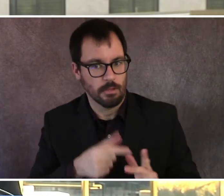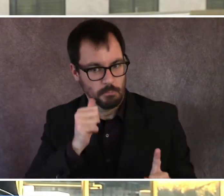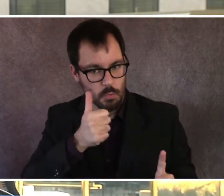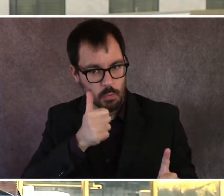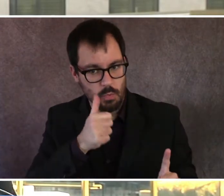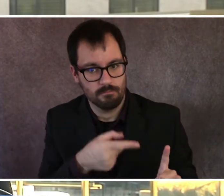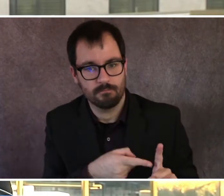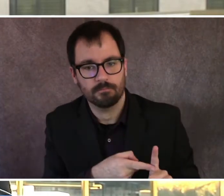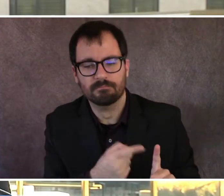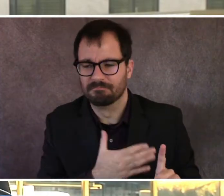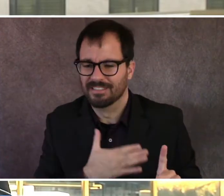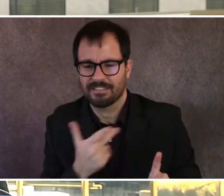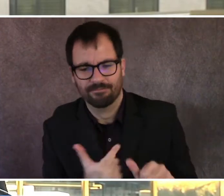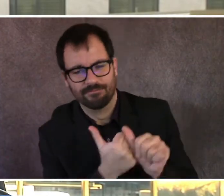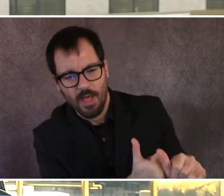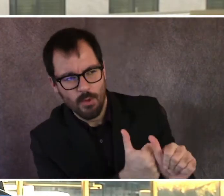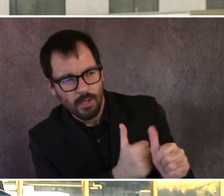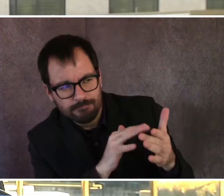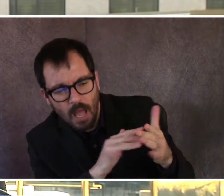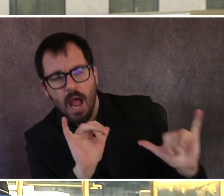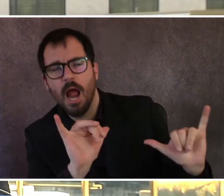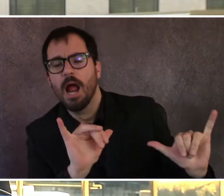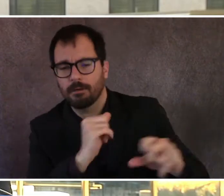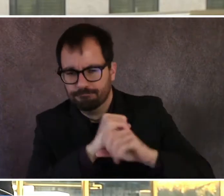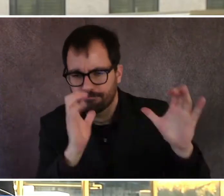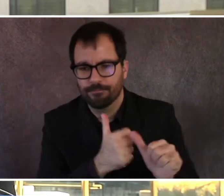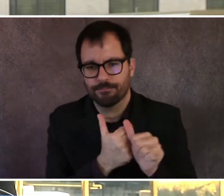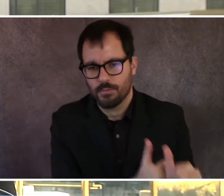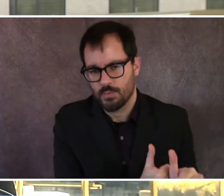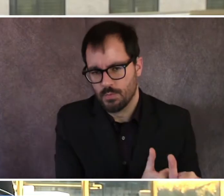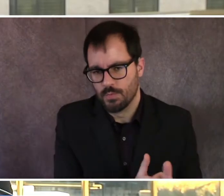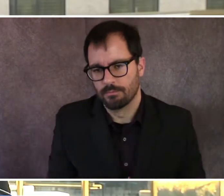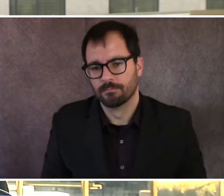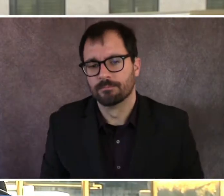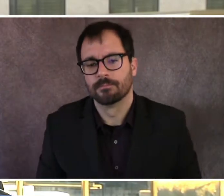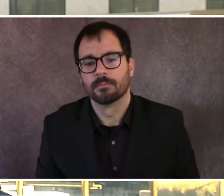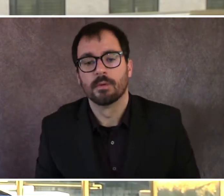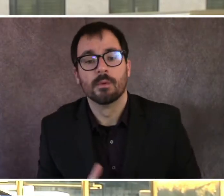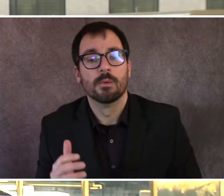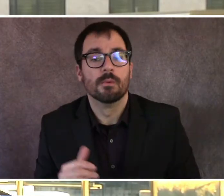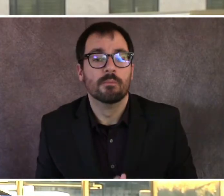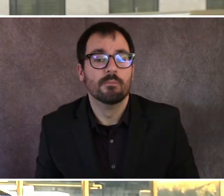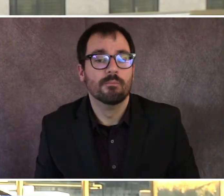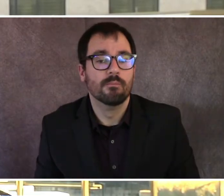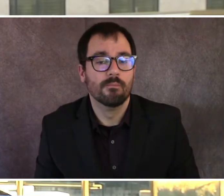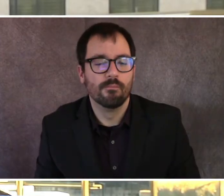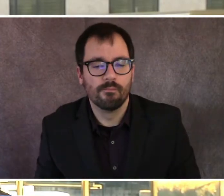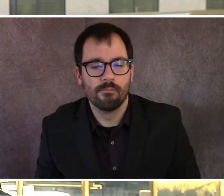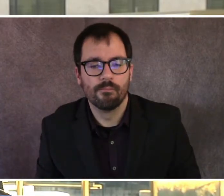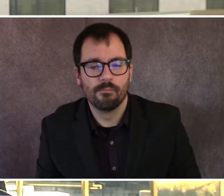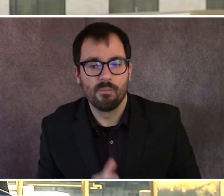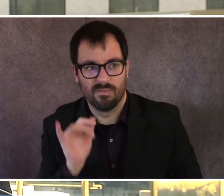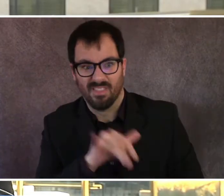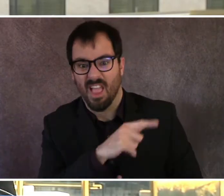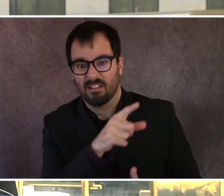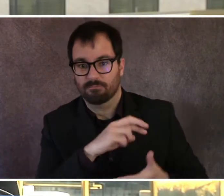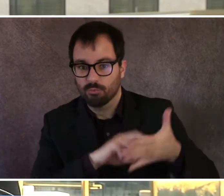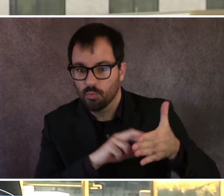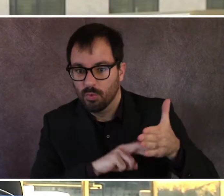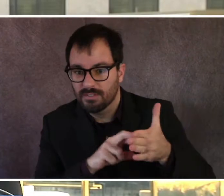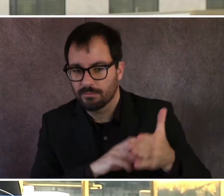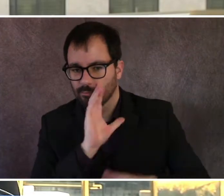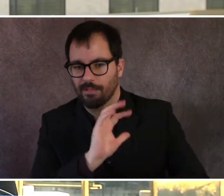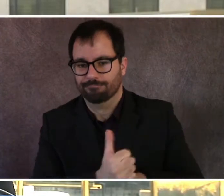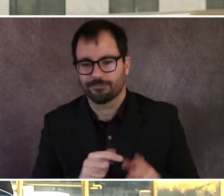Tomorrow, what will go into effect tomorrow, those who might have missed it, wearing a face covering at all times in public spaces. A stay-at-home advisory